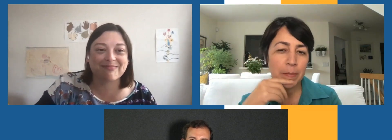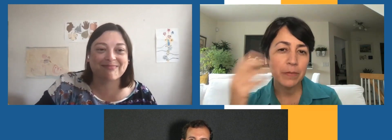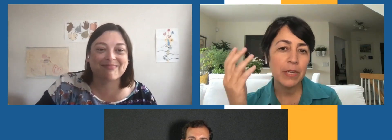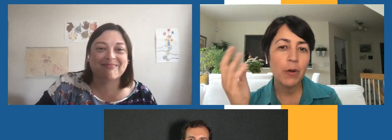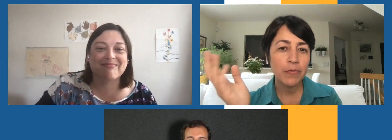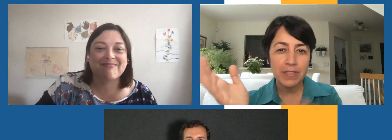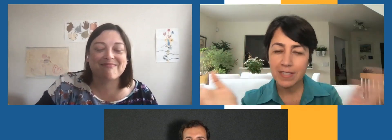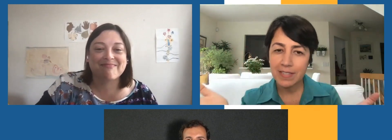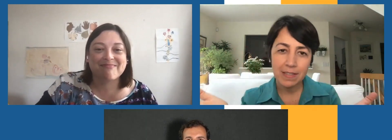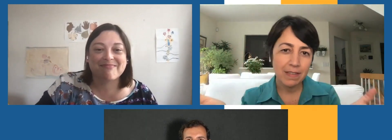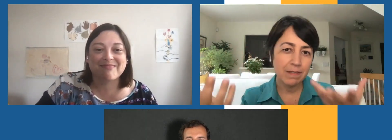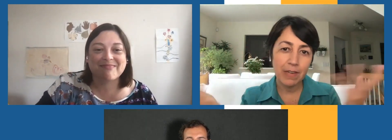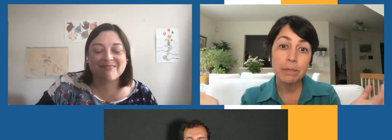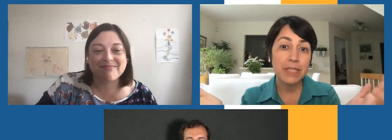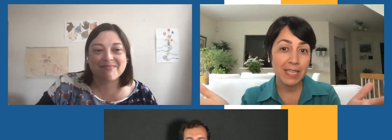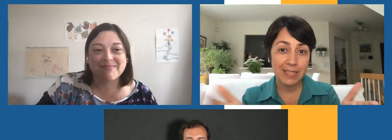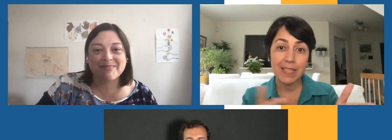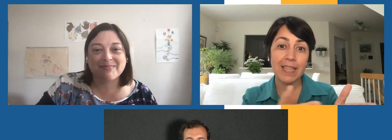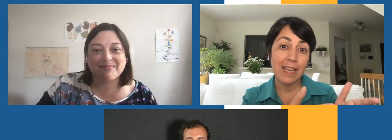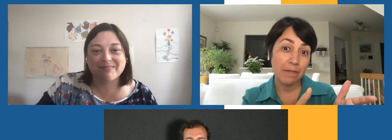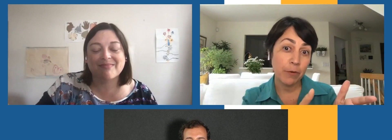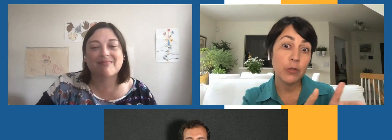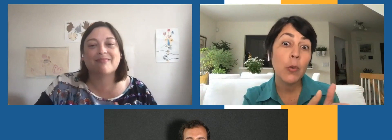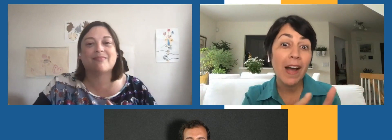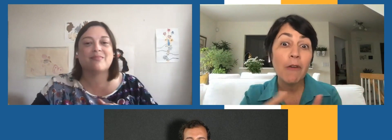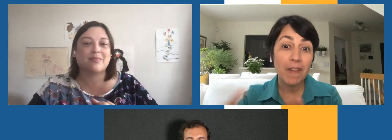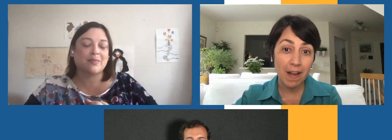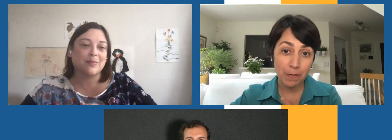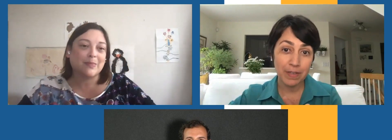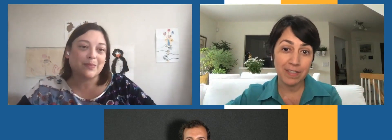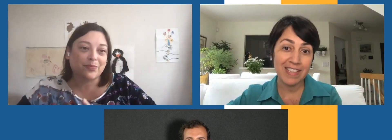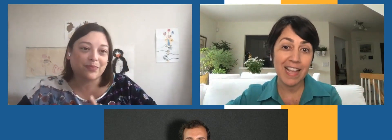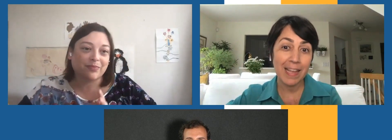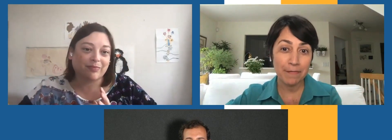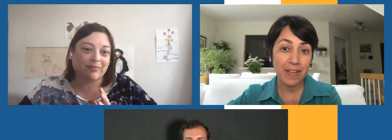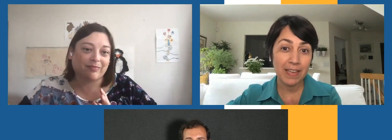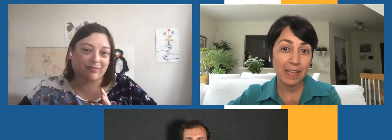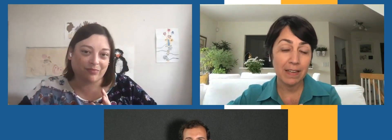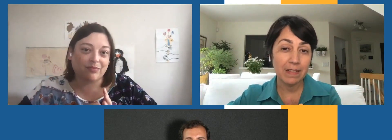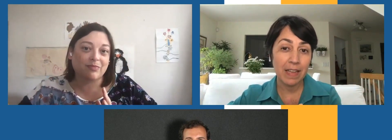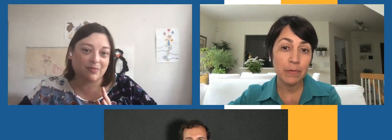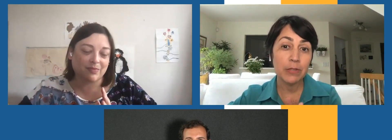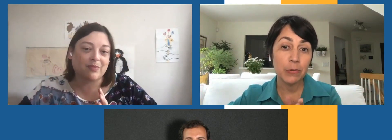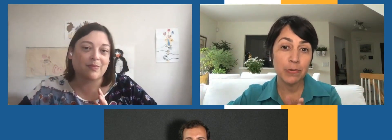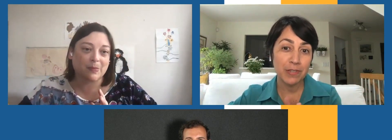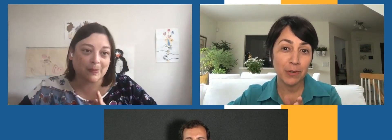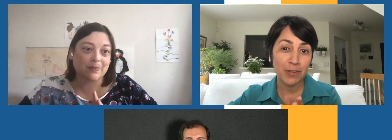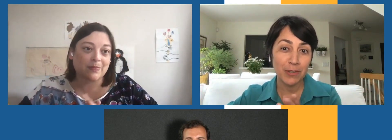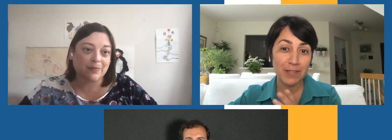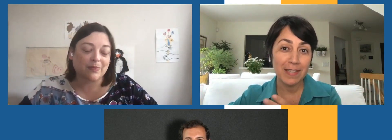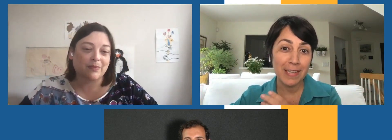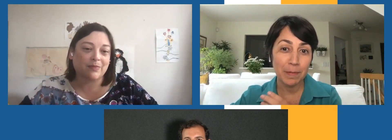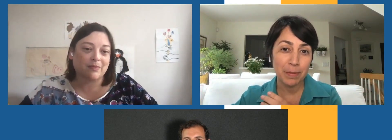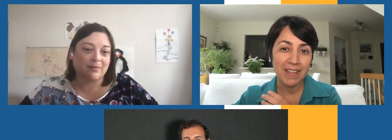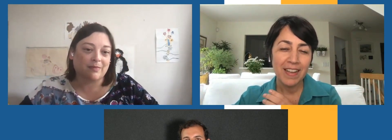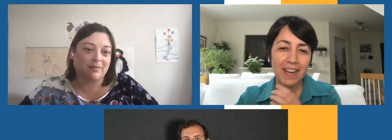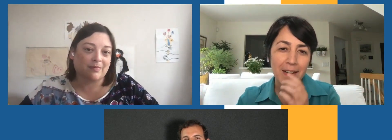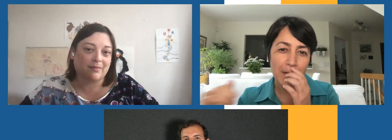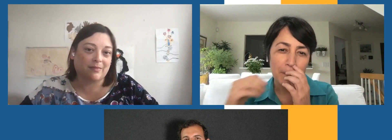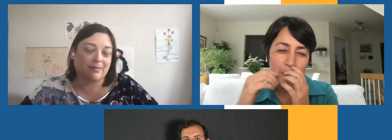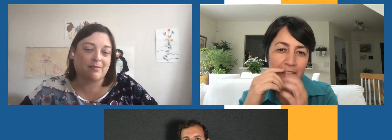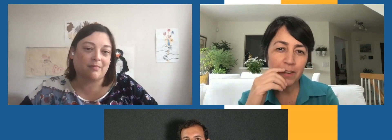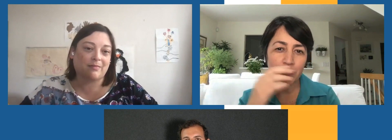specifically, but we know, for instance, in, in one particular study that for 12 hours, that caffeine can, can reduce your, your sleep,